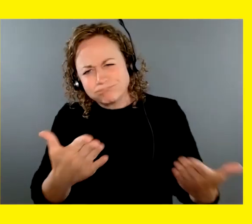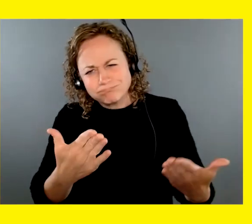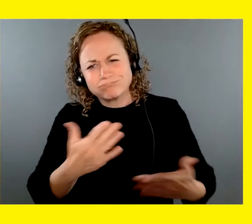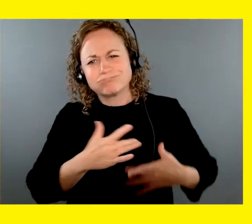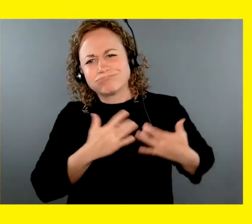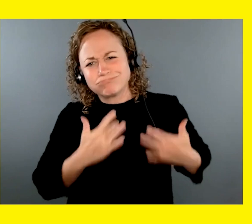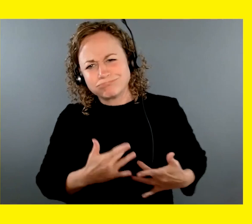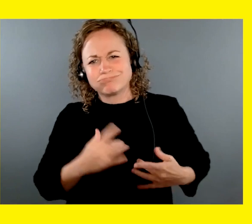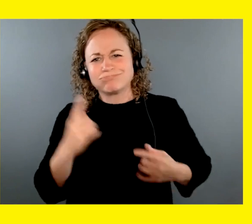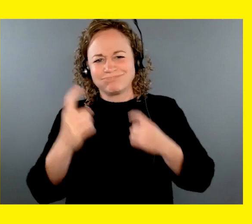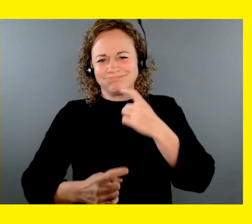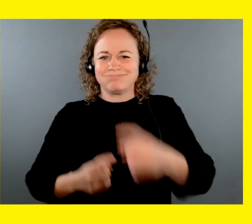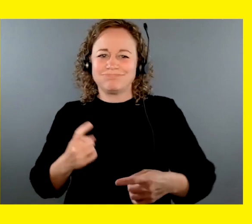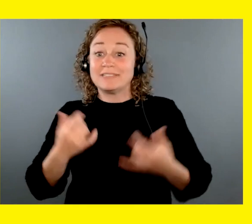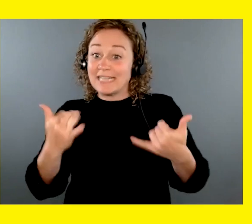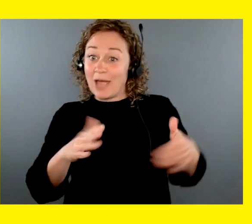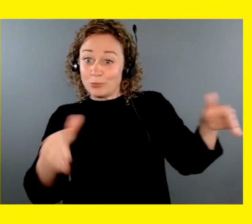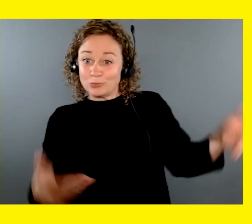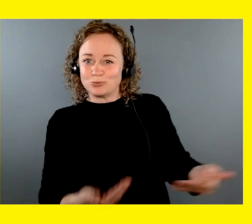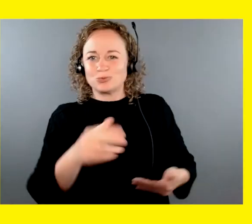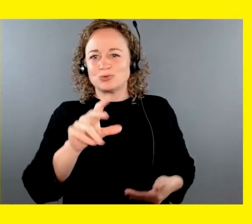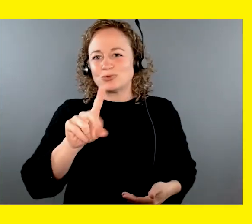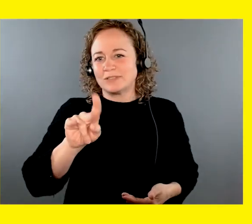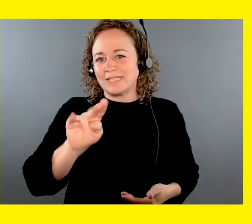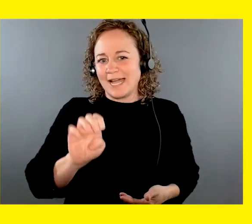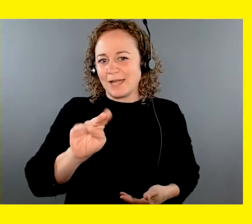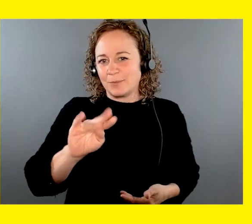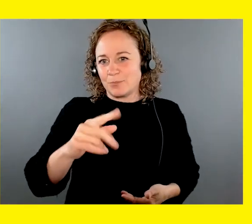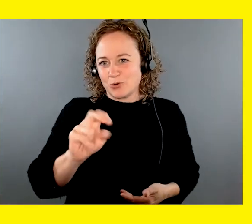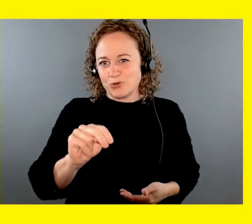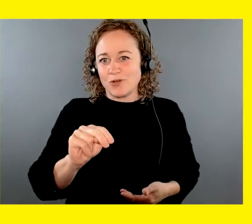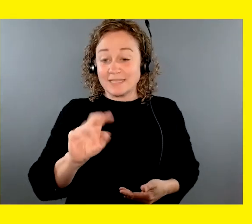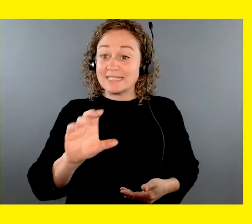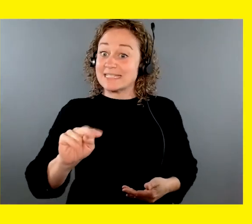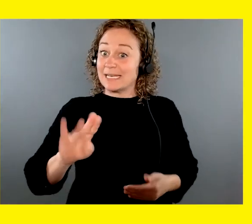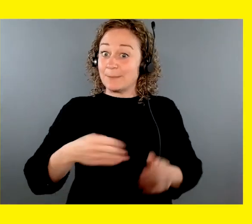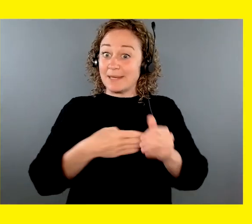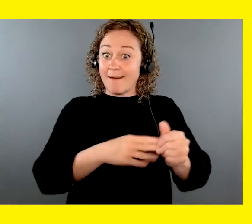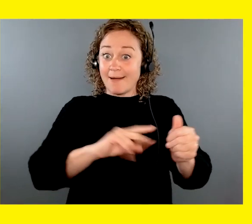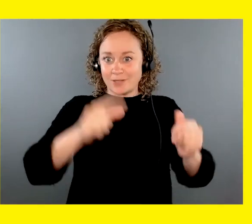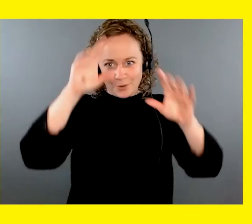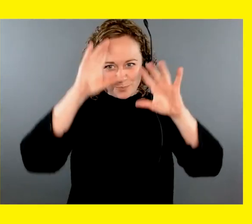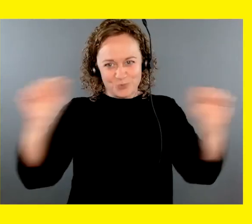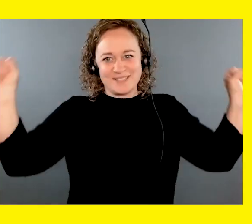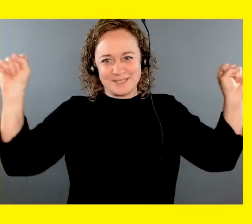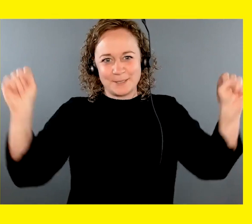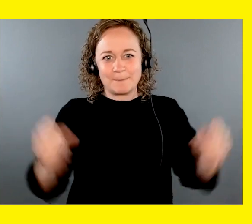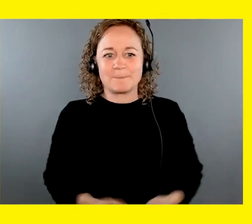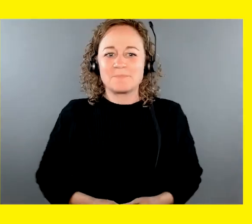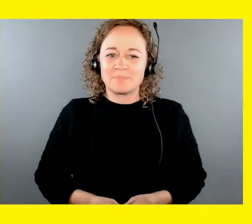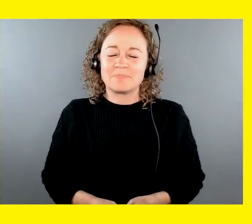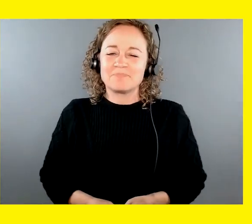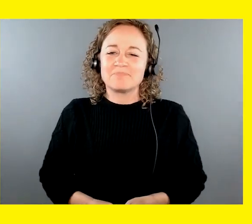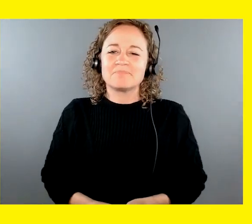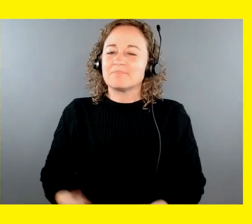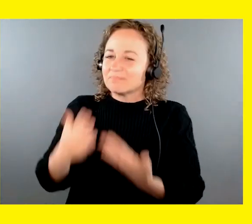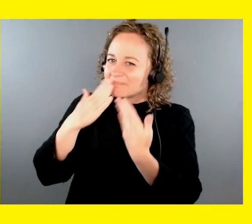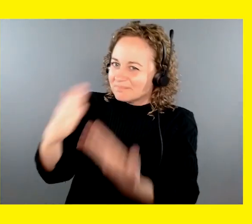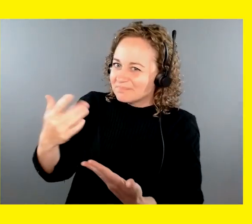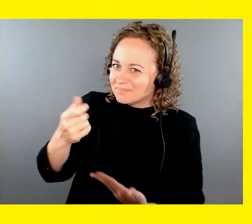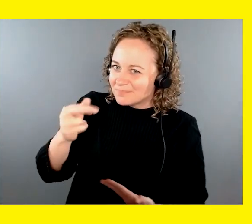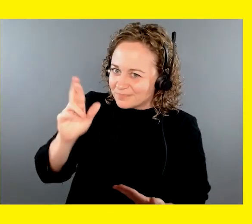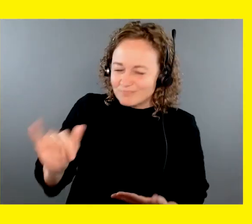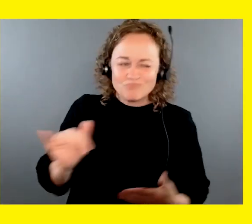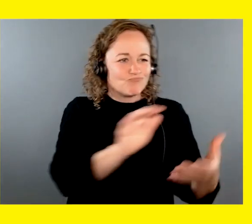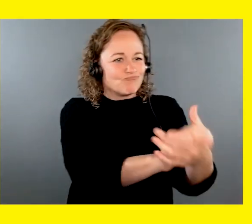CNIB Guide Dogs President, Diane Bergeron. Thanks, Gary. Congratulations to all of our graduates and